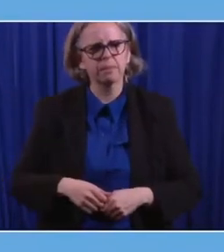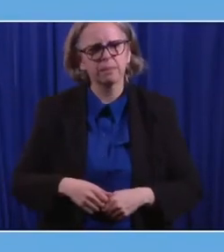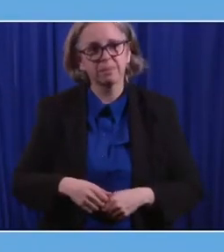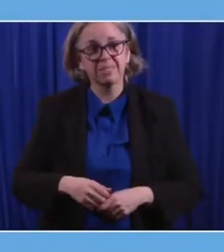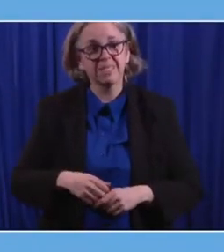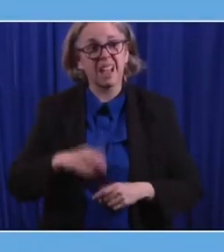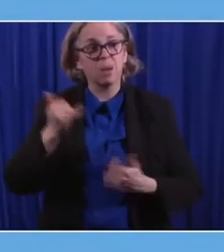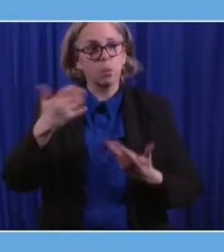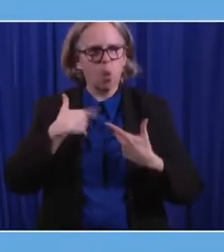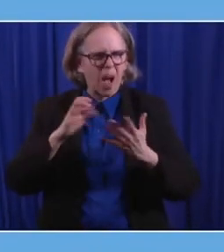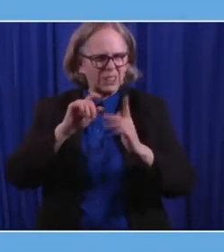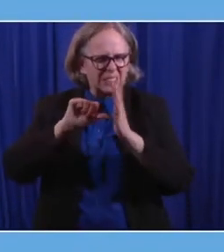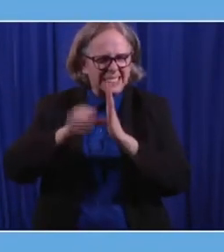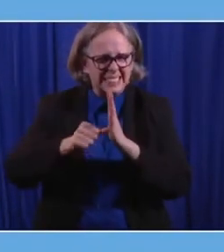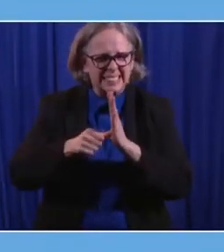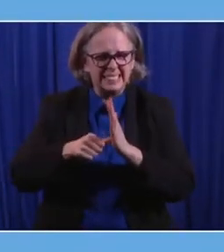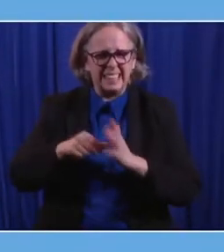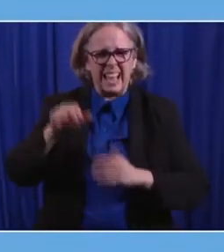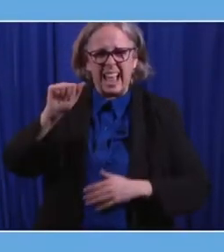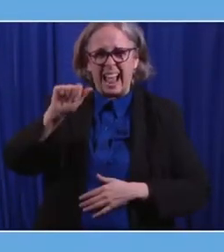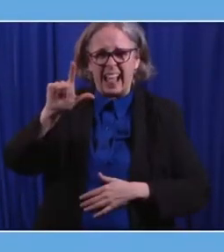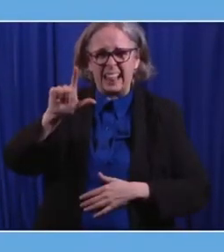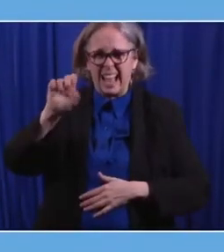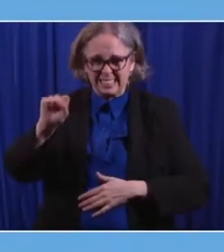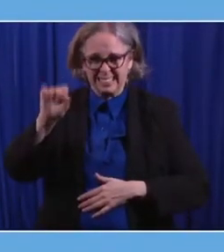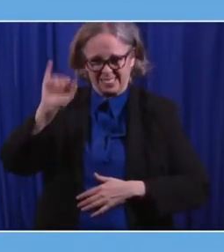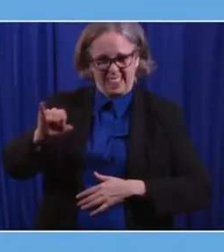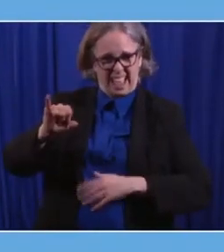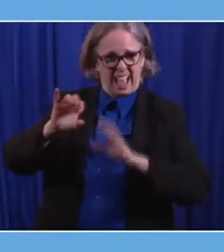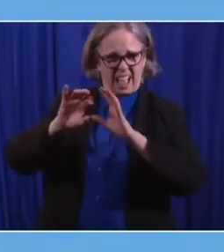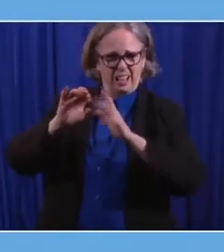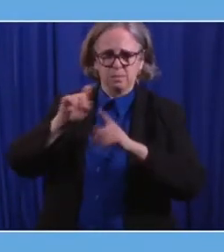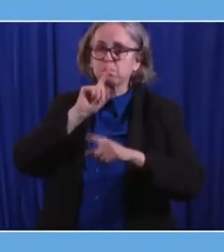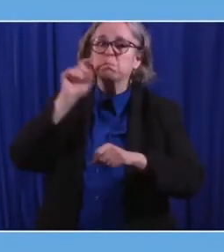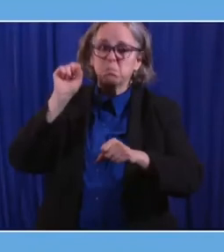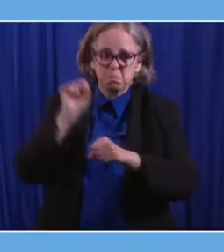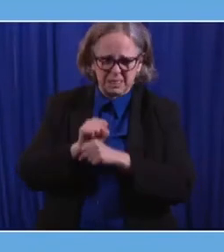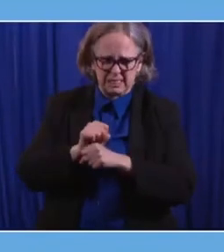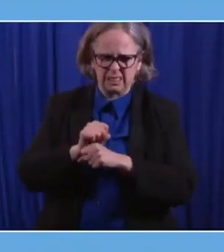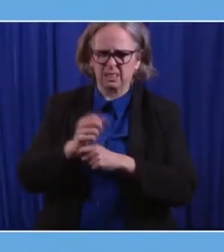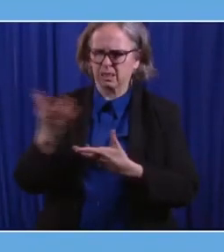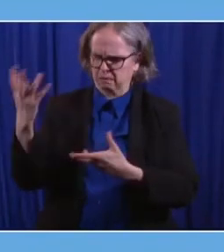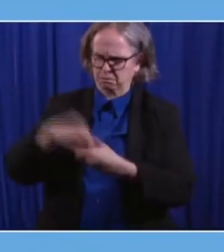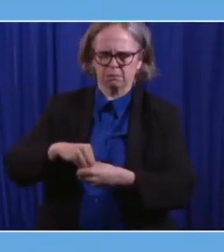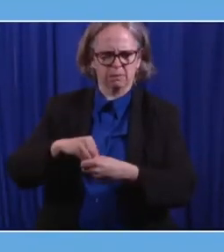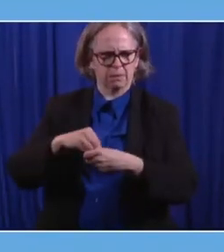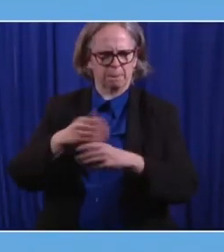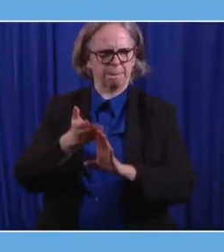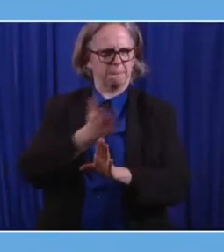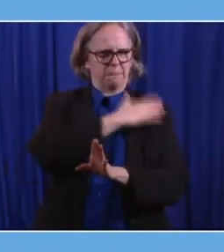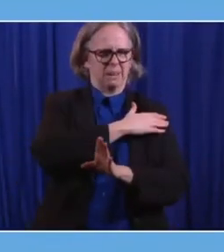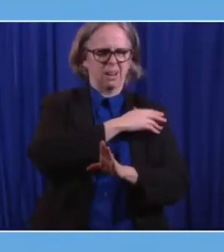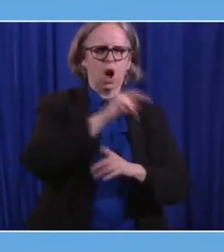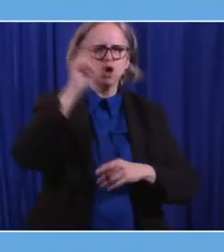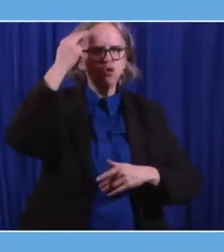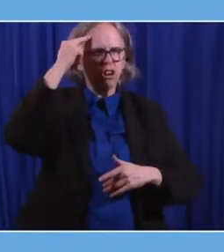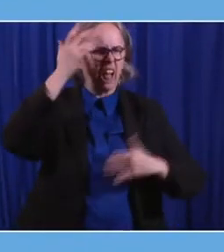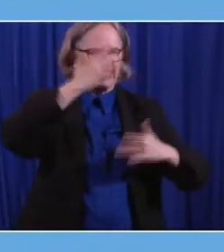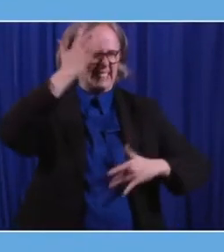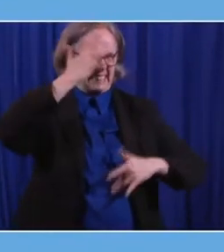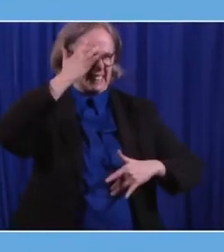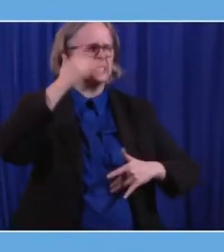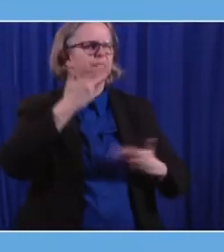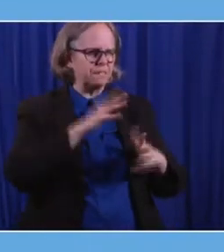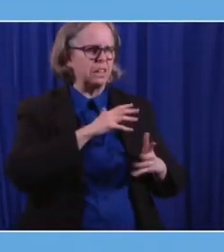ALS or Lou Gehrig's disease is a qualifying severe neurological condition, even those age of